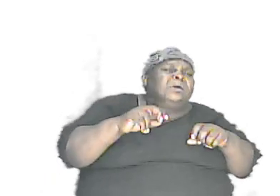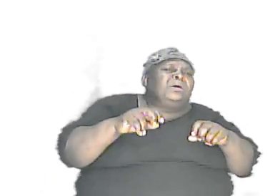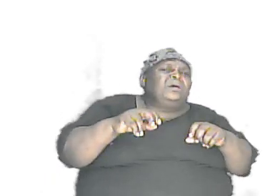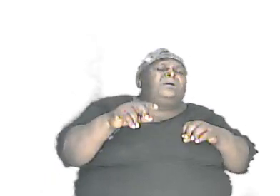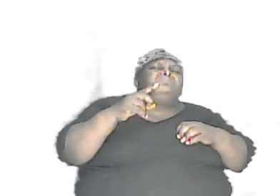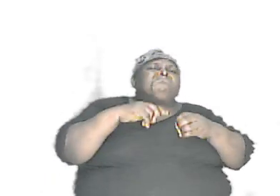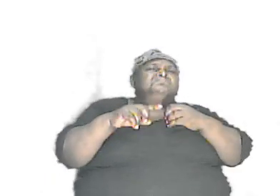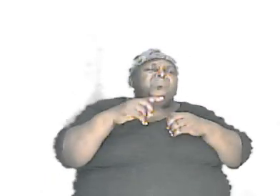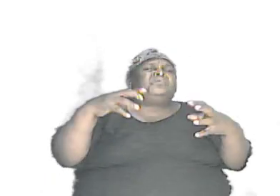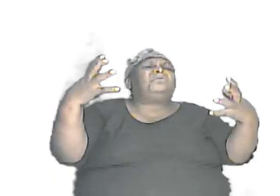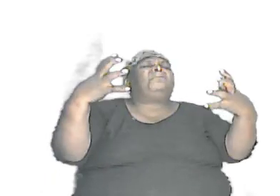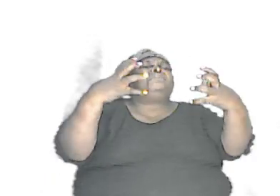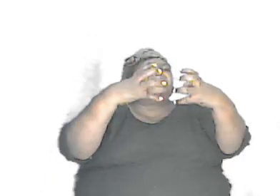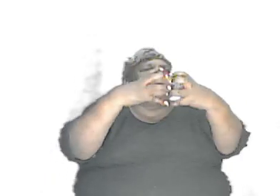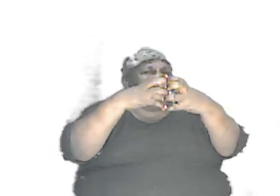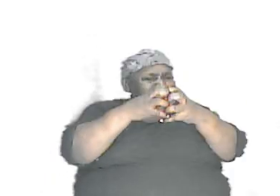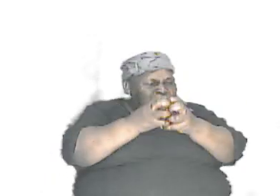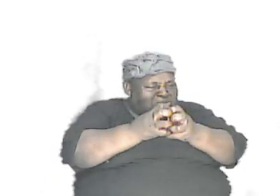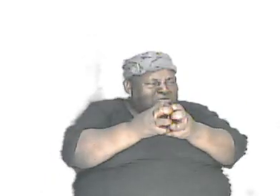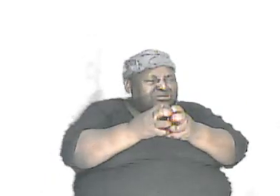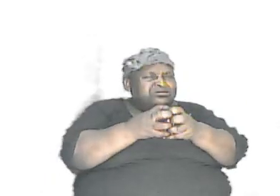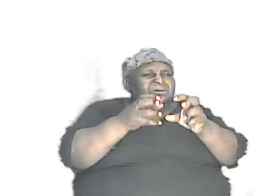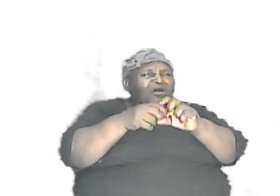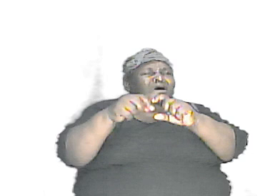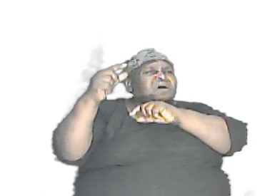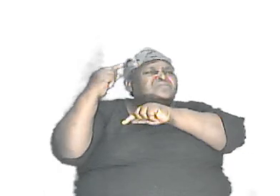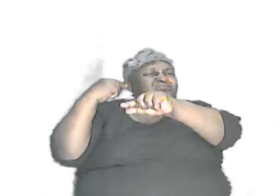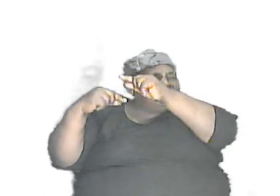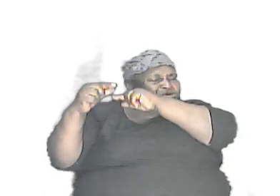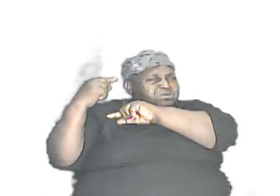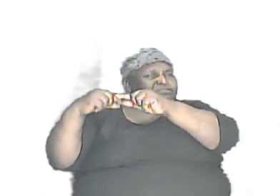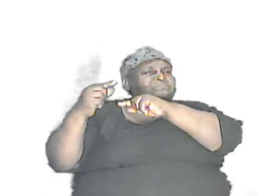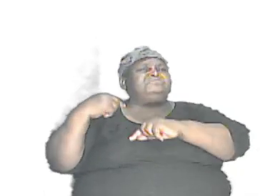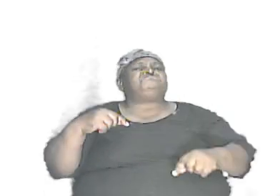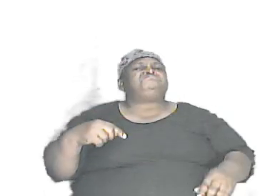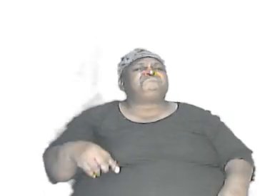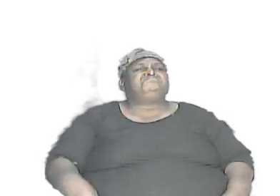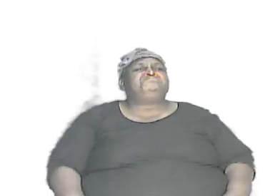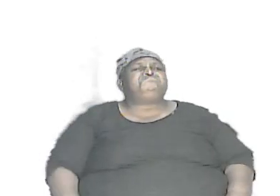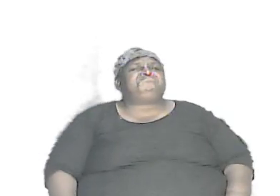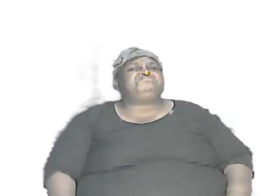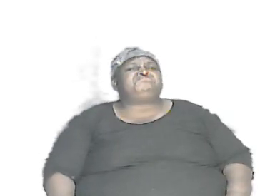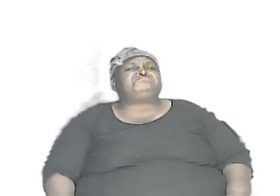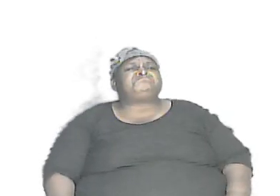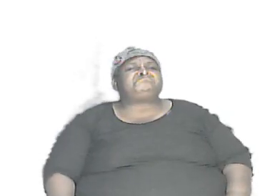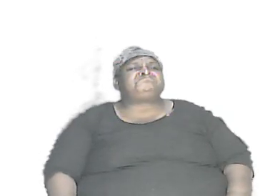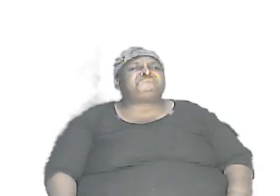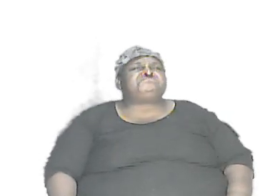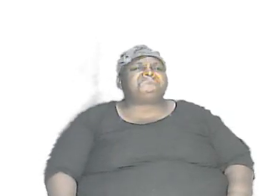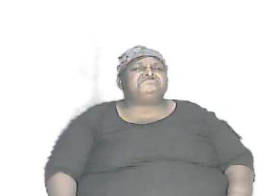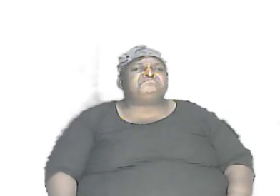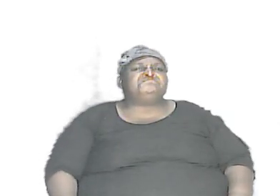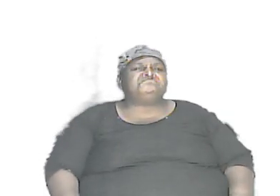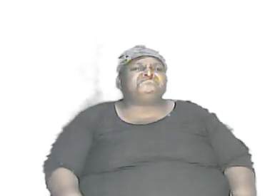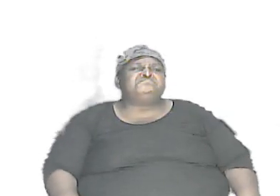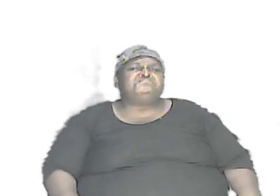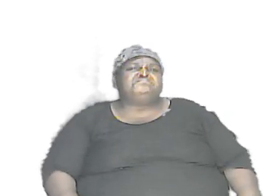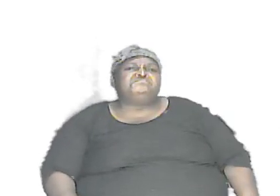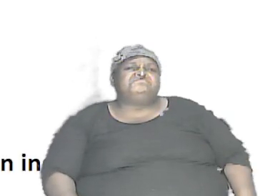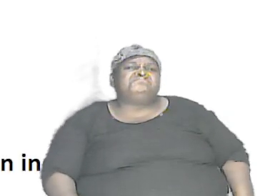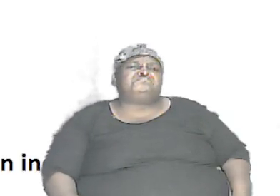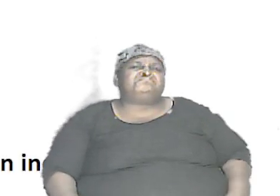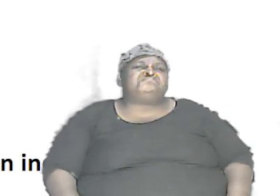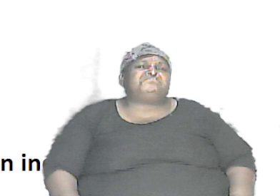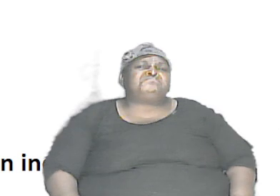genes the fact that each of us have so many genes and I will explain this a little bit further in fact let me jump to another slide and come back to this